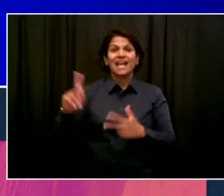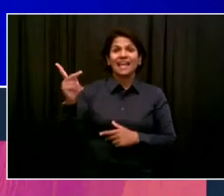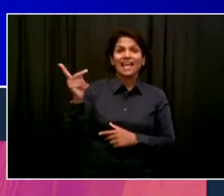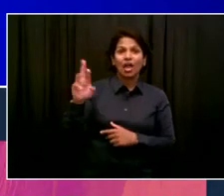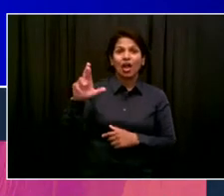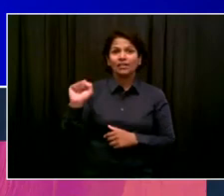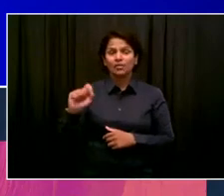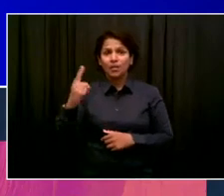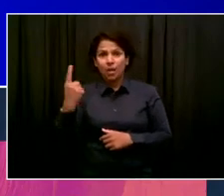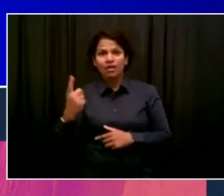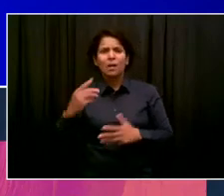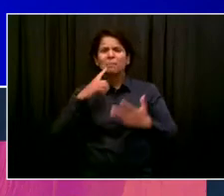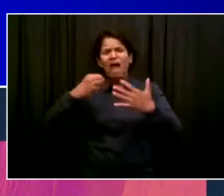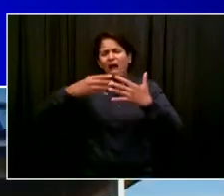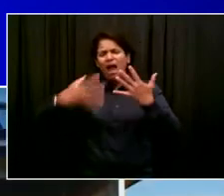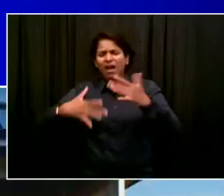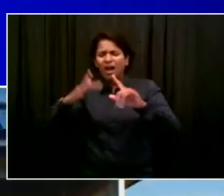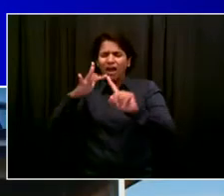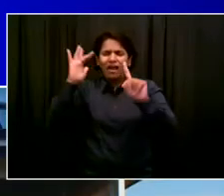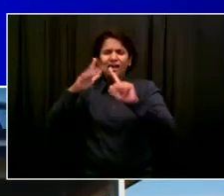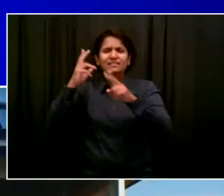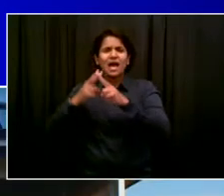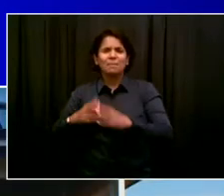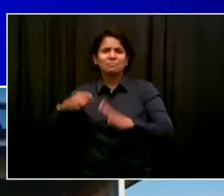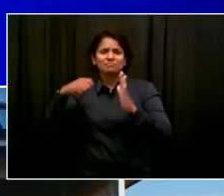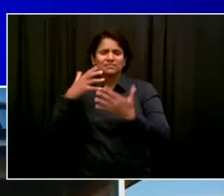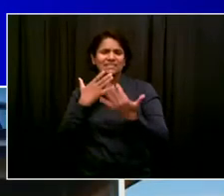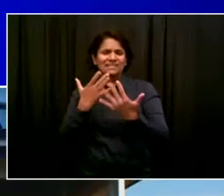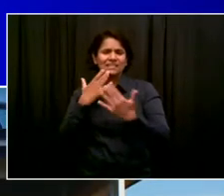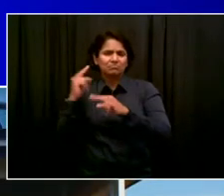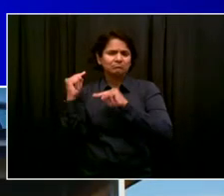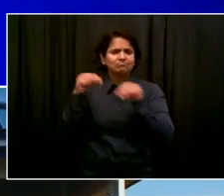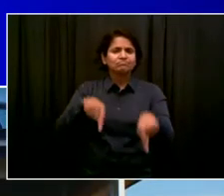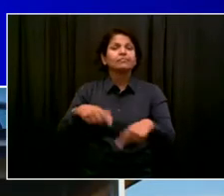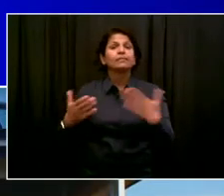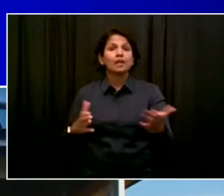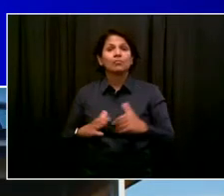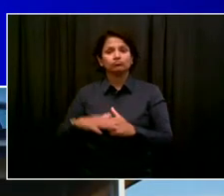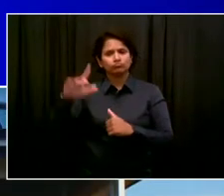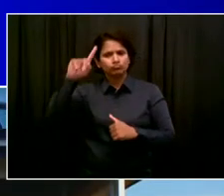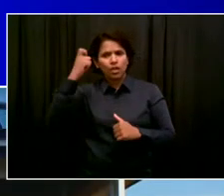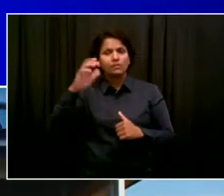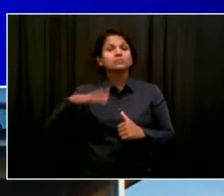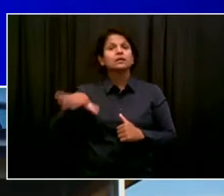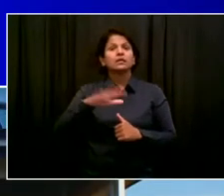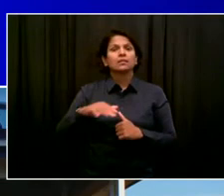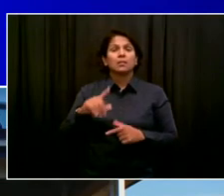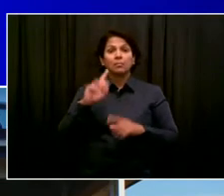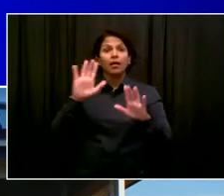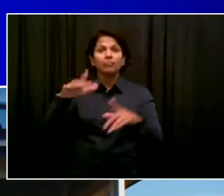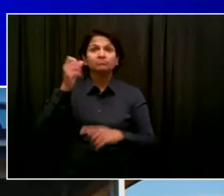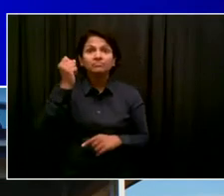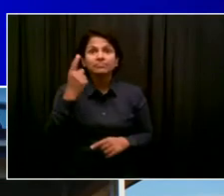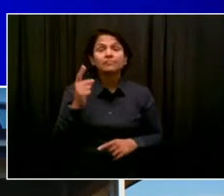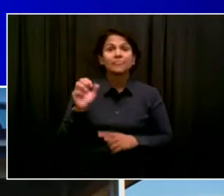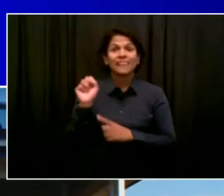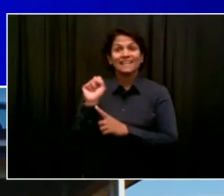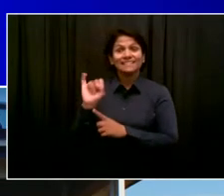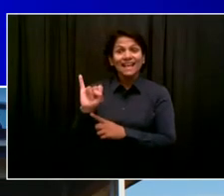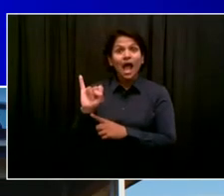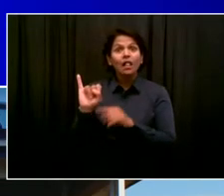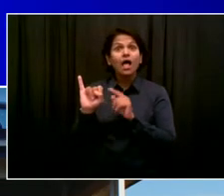the Staten Island Concert is getting a lot of attention and it's going to be legendary, especially because of the headliners who are so amazing.